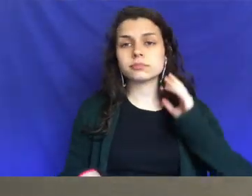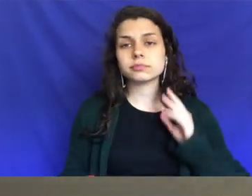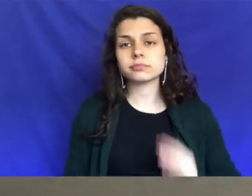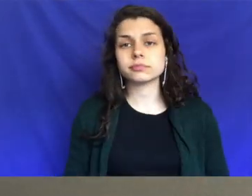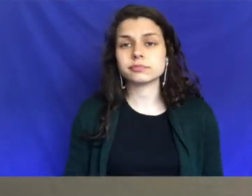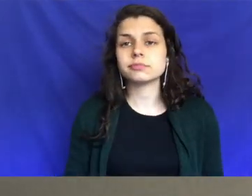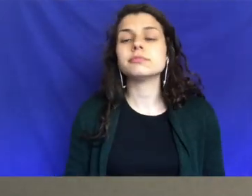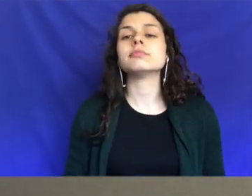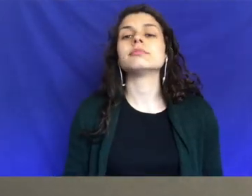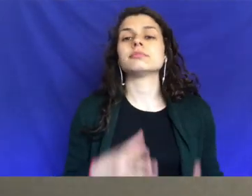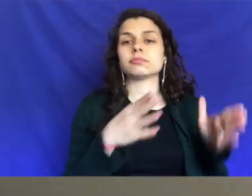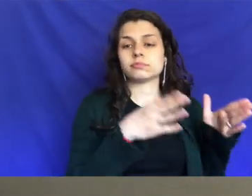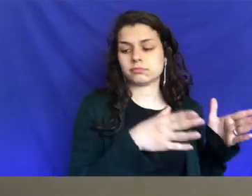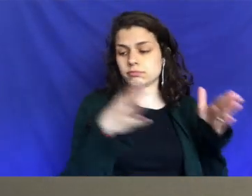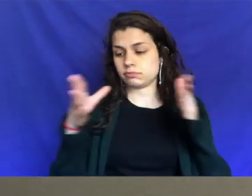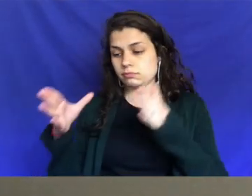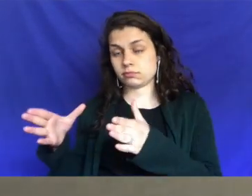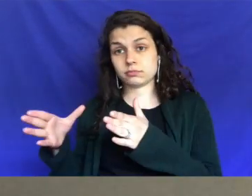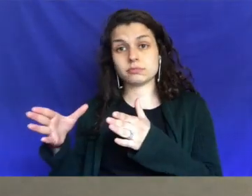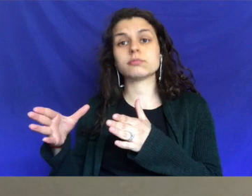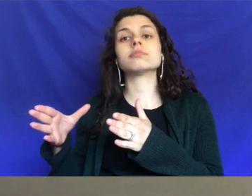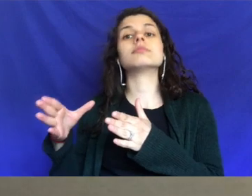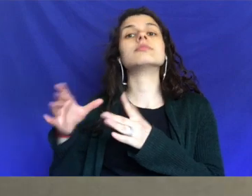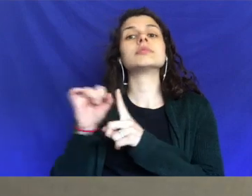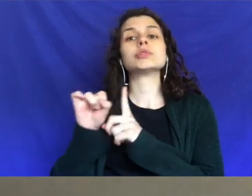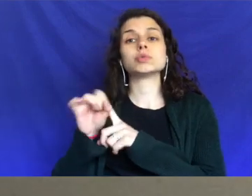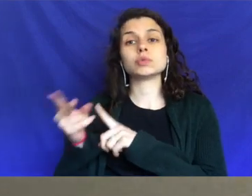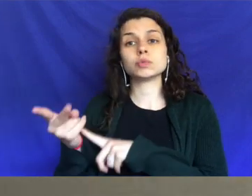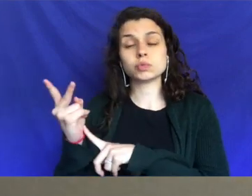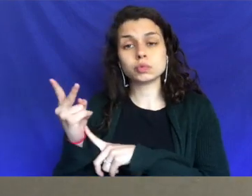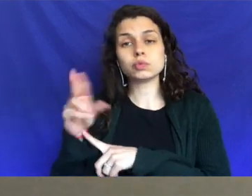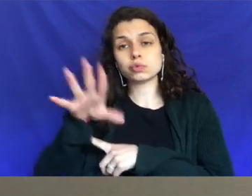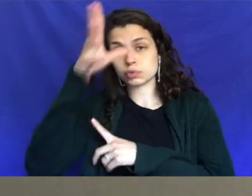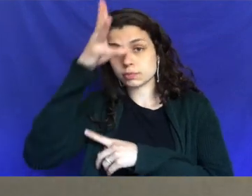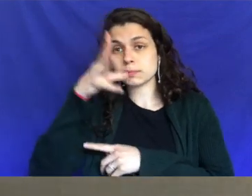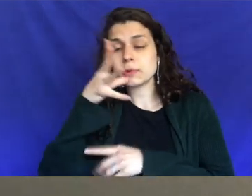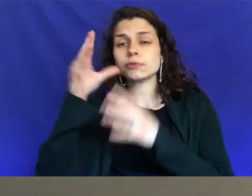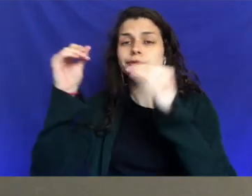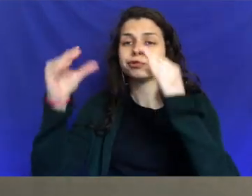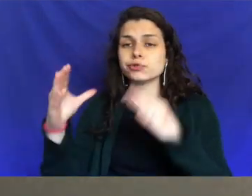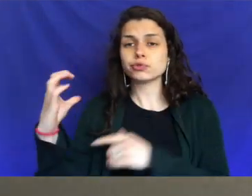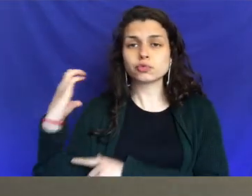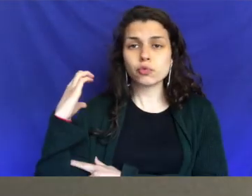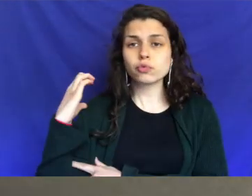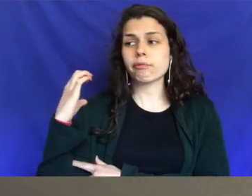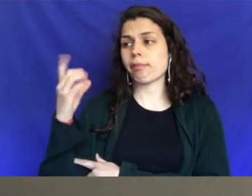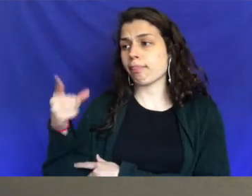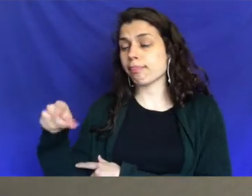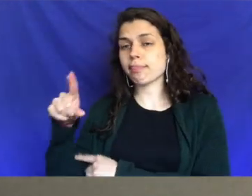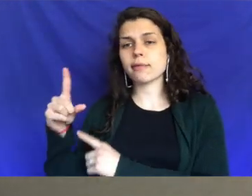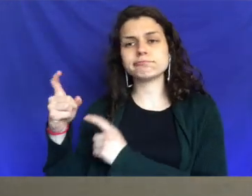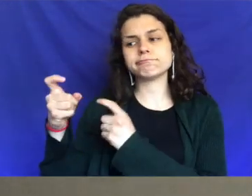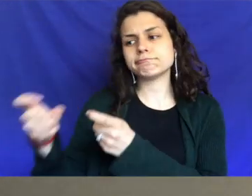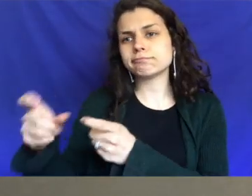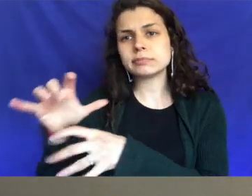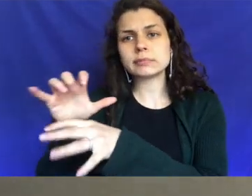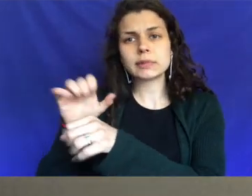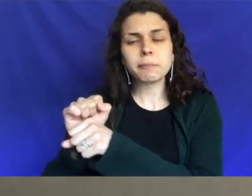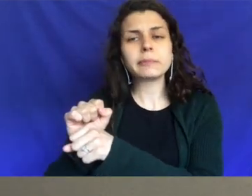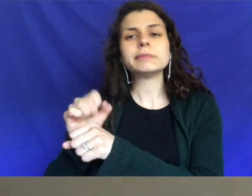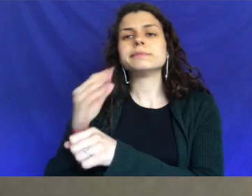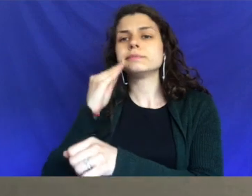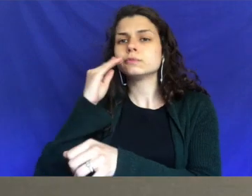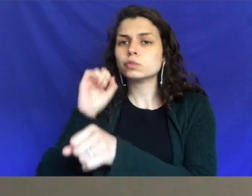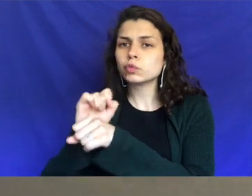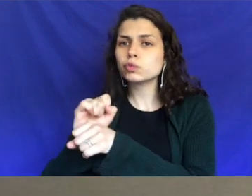and then think of your, think of the scenario B where your teachers, your parents, and your coaches give you an assignment or give you tasks. You